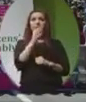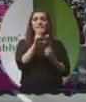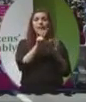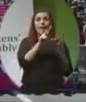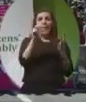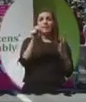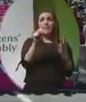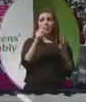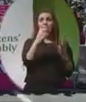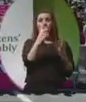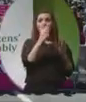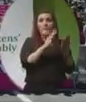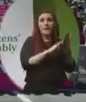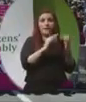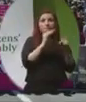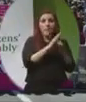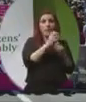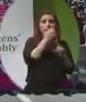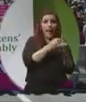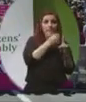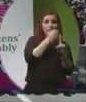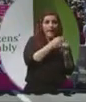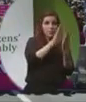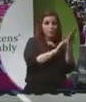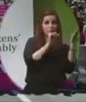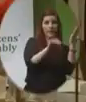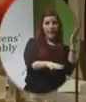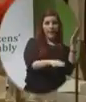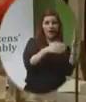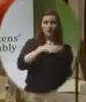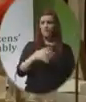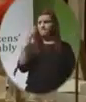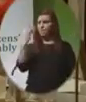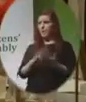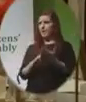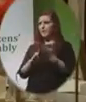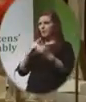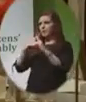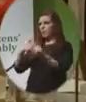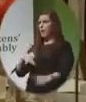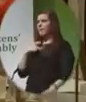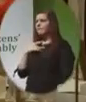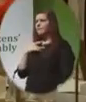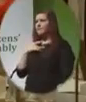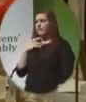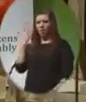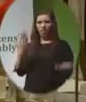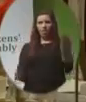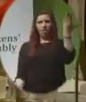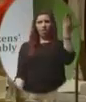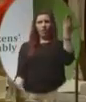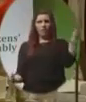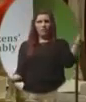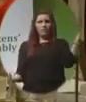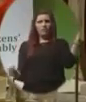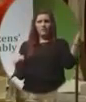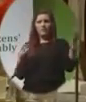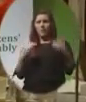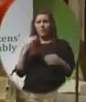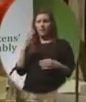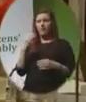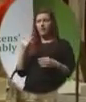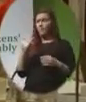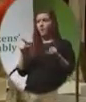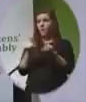Eighth Amendment and just four minutes to the pro-life side. This very one-sided coverage forms the backdrop to the discussions here at the